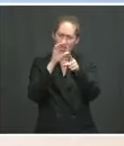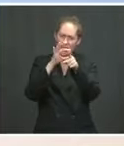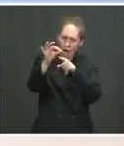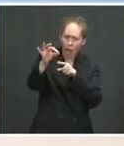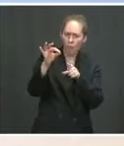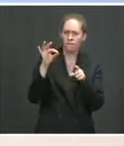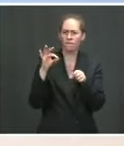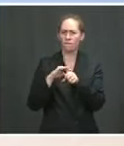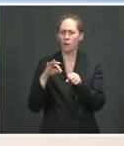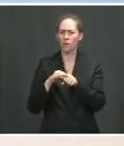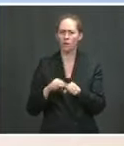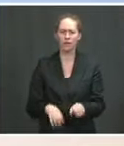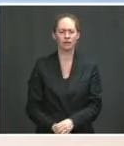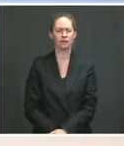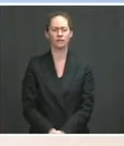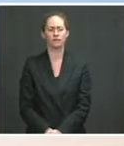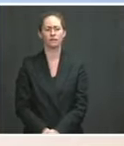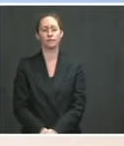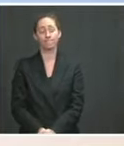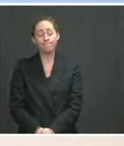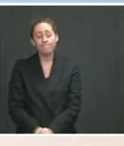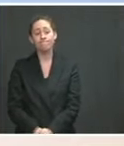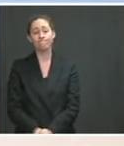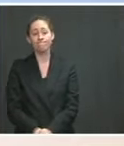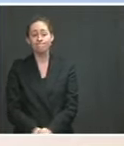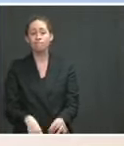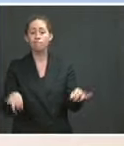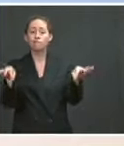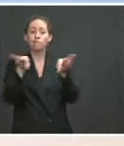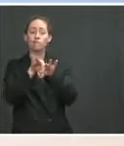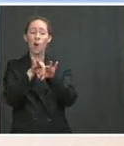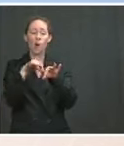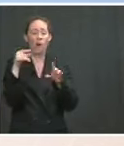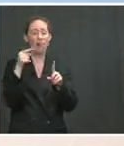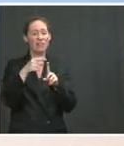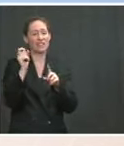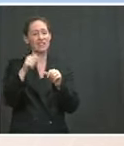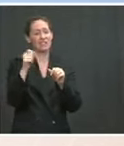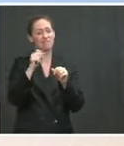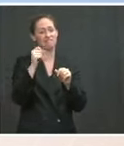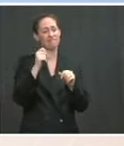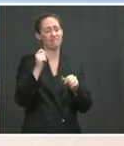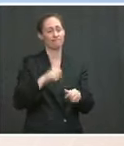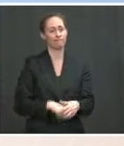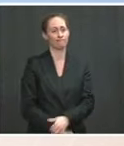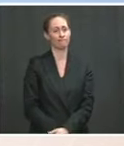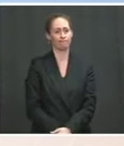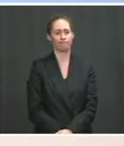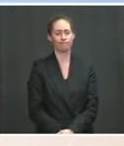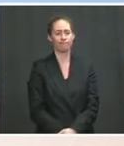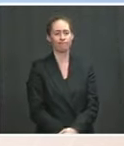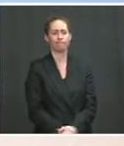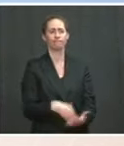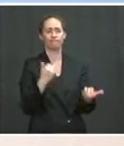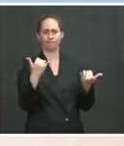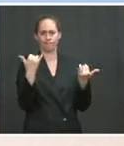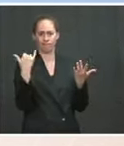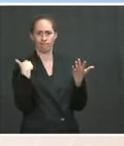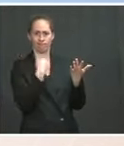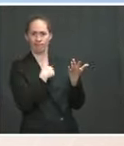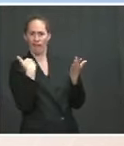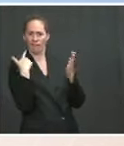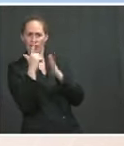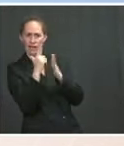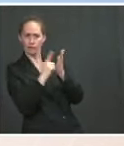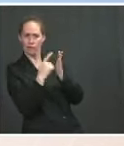to raise. And as you've noted, there are pieces of legislation, putting the federal effort aside, that are moving their way through state legislatures,